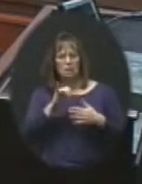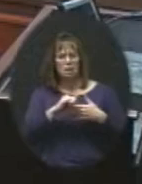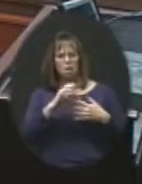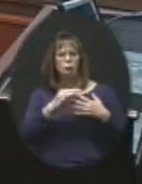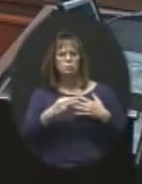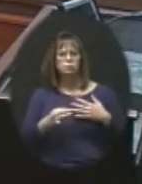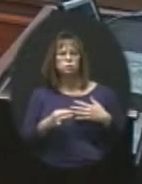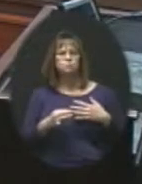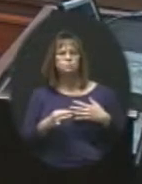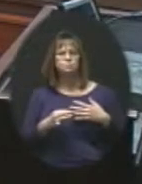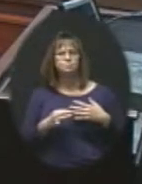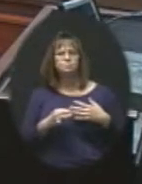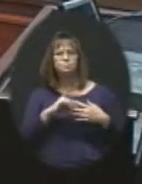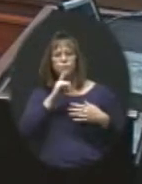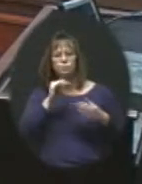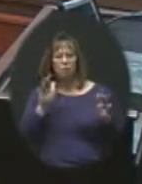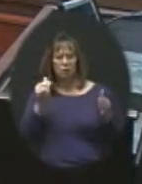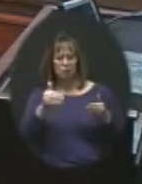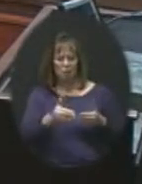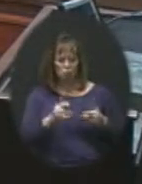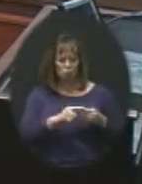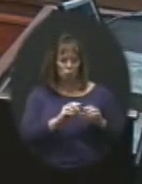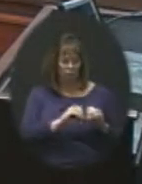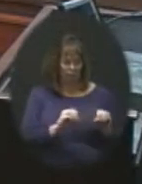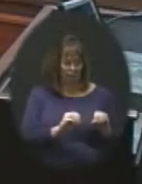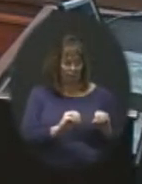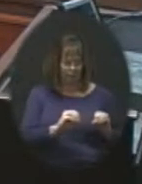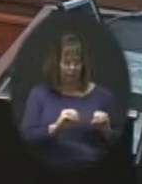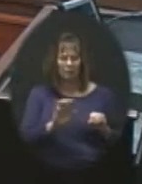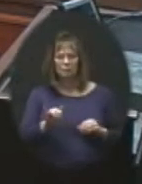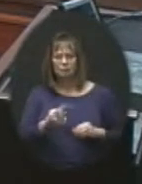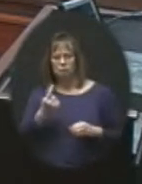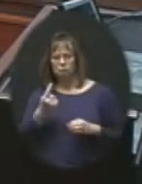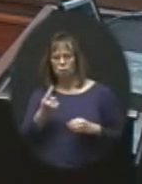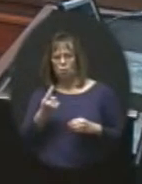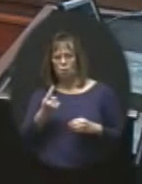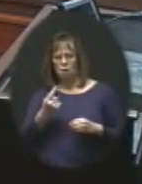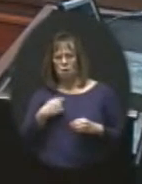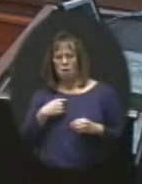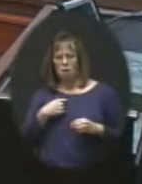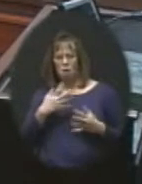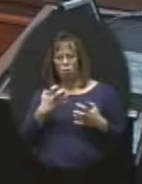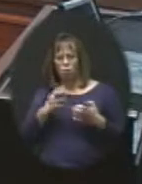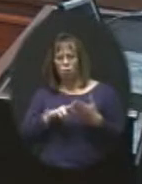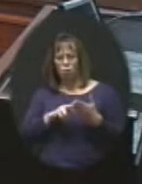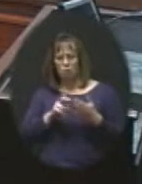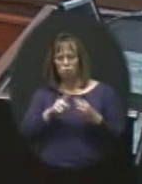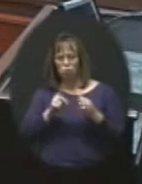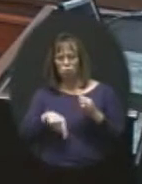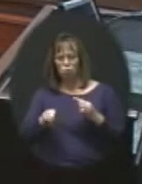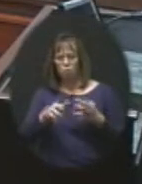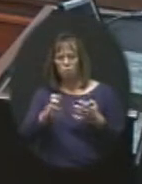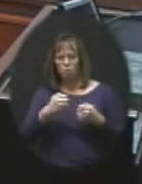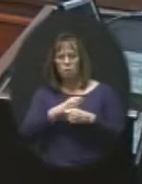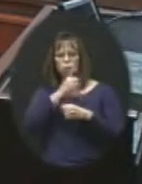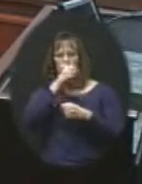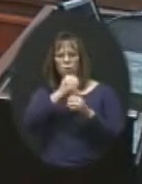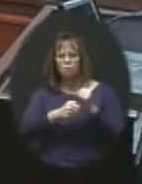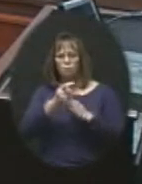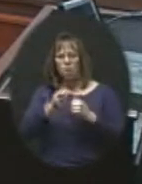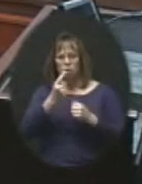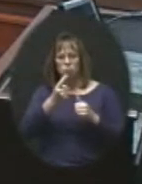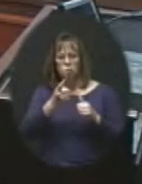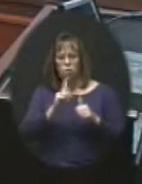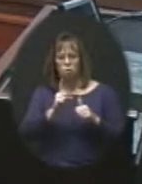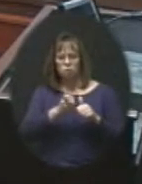was an option of really narrowing that down to nothing. This one here, and I'm going to just, I want to read it to you because I want to make sure that everybody understands